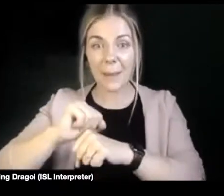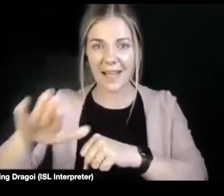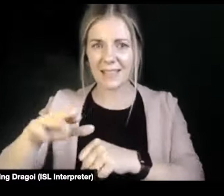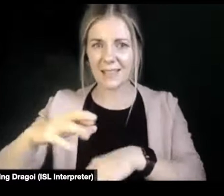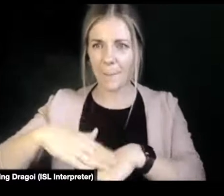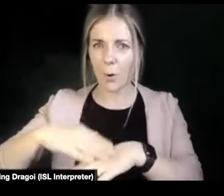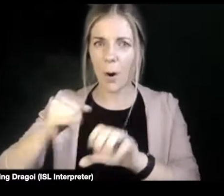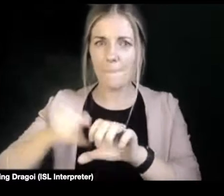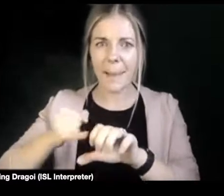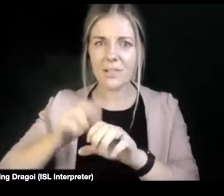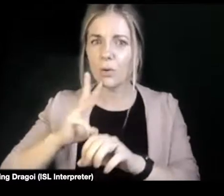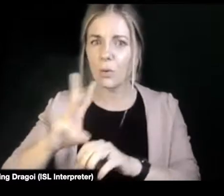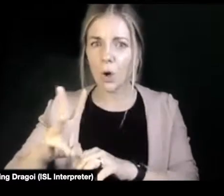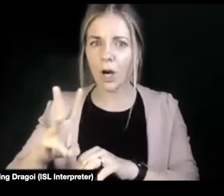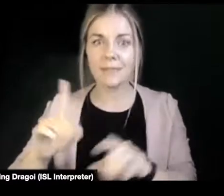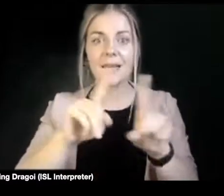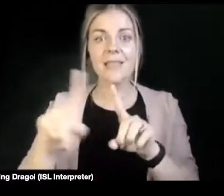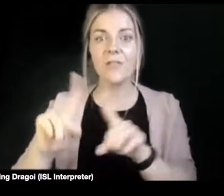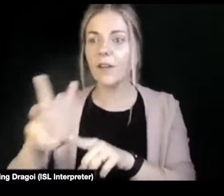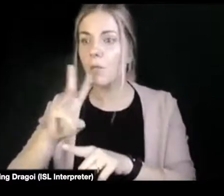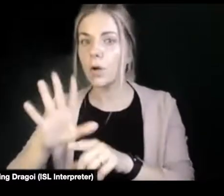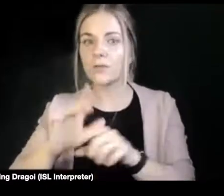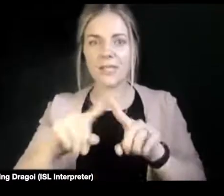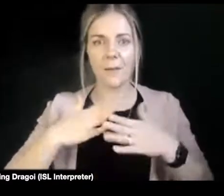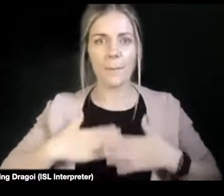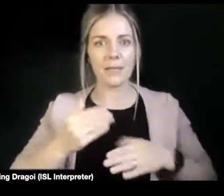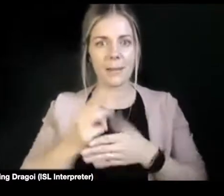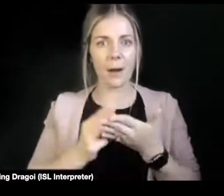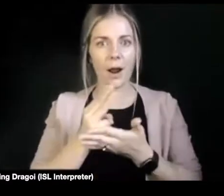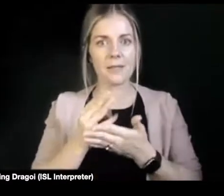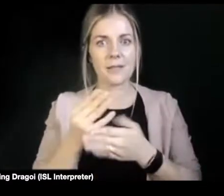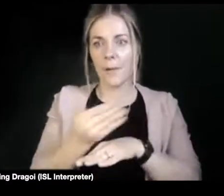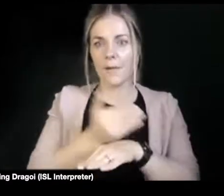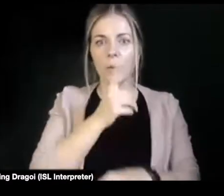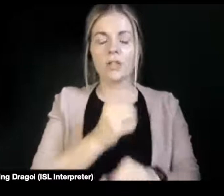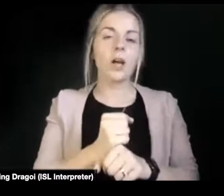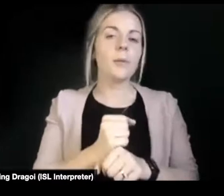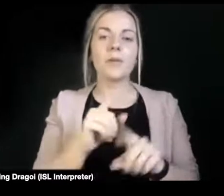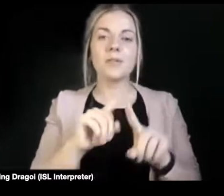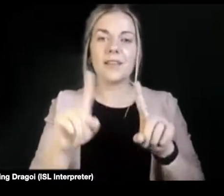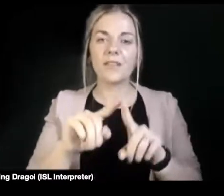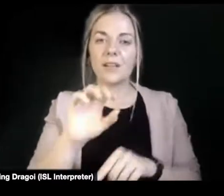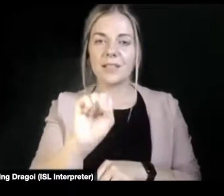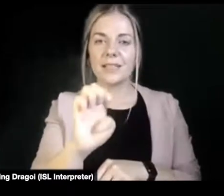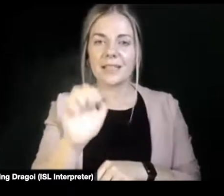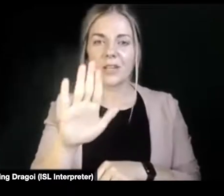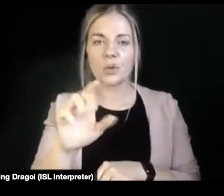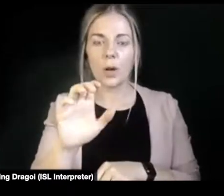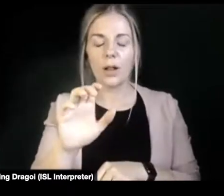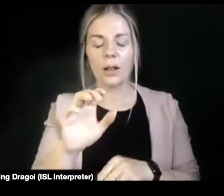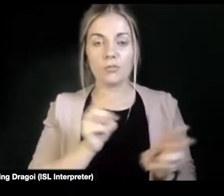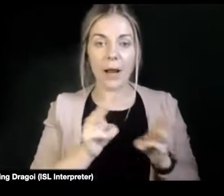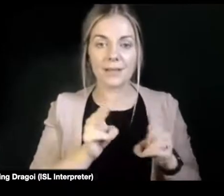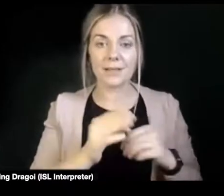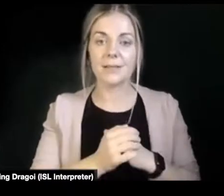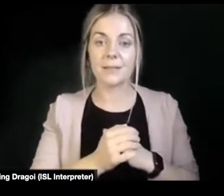different words for different body parts before we even discuss sexual practices is very challenging. When approaching medical